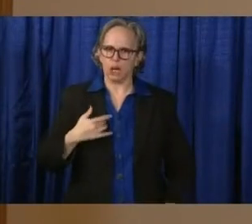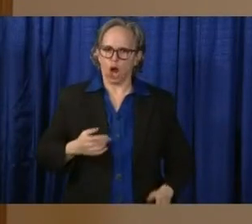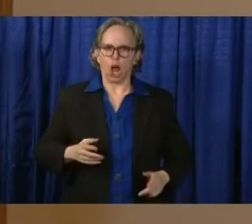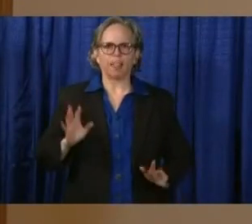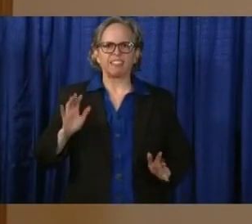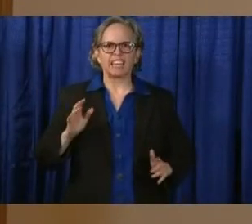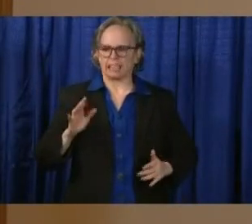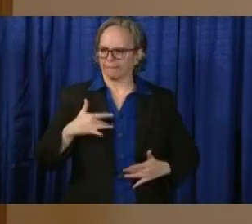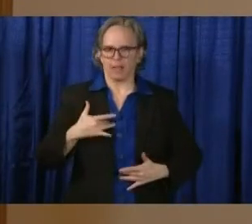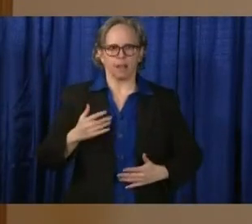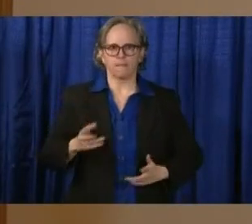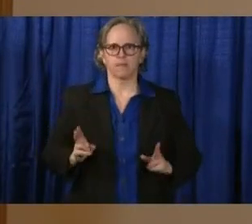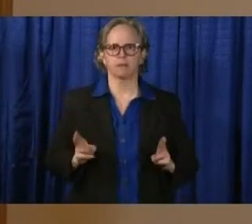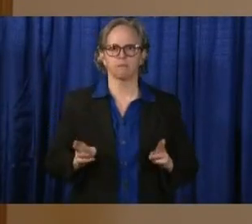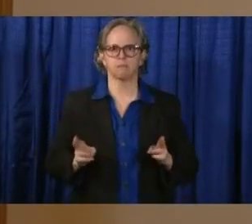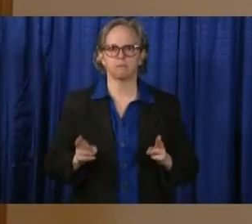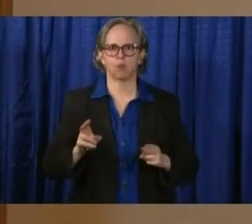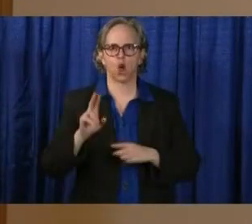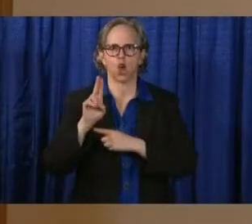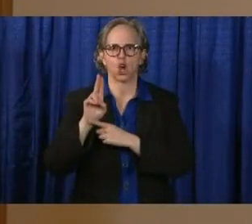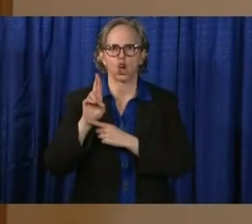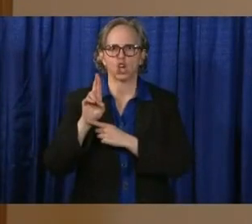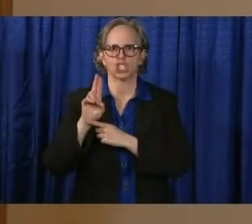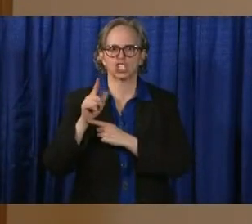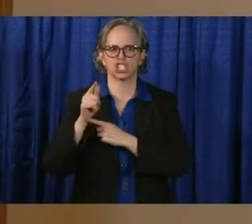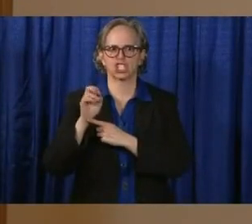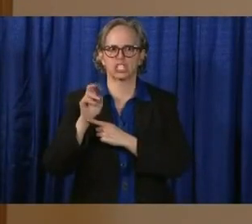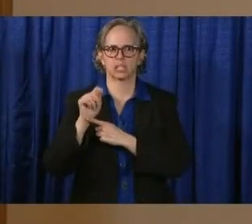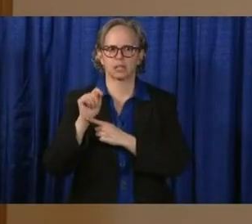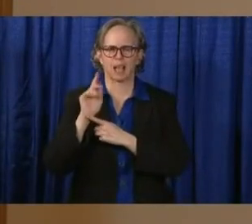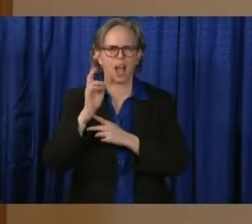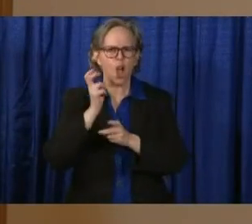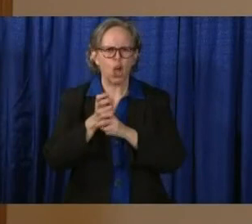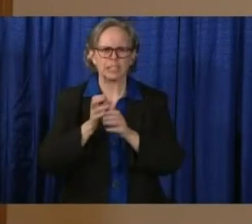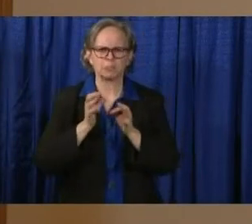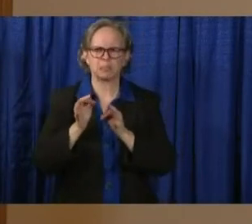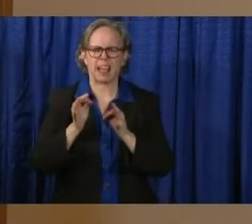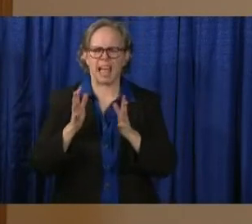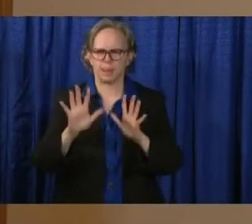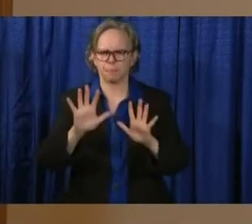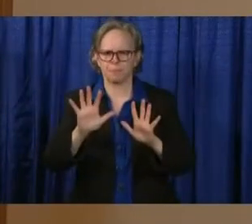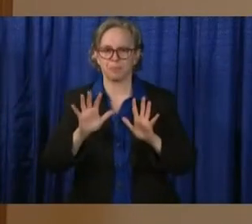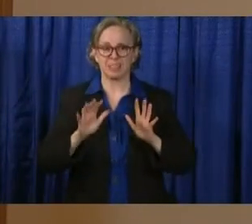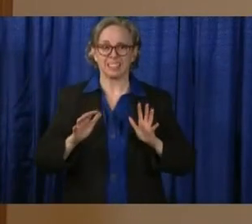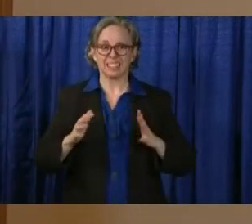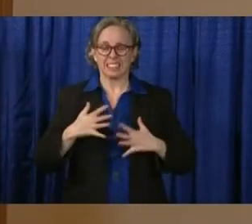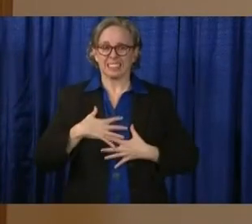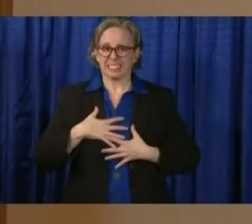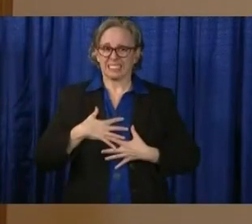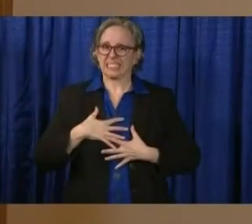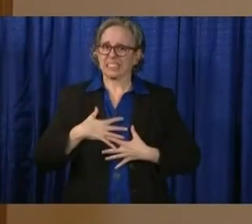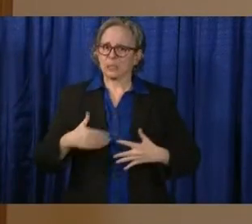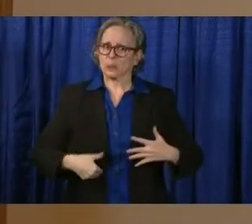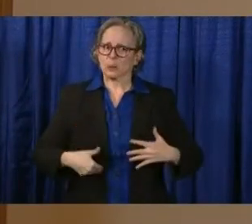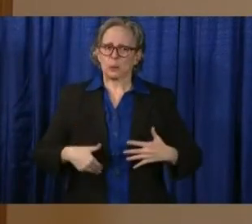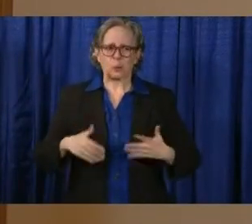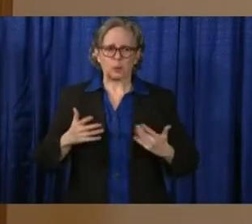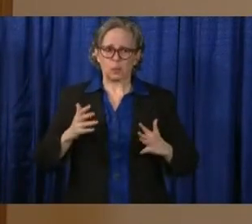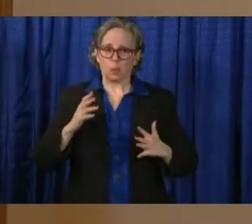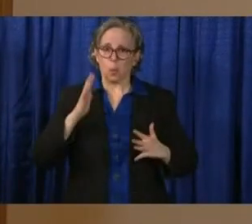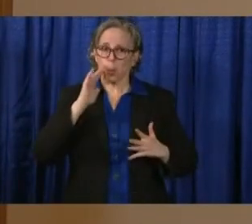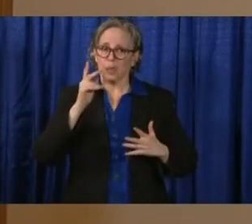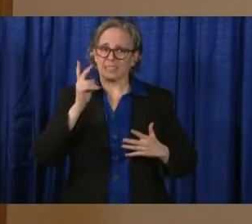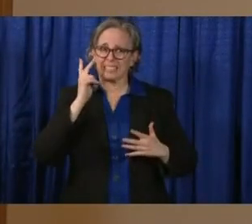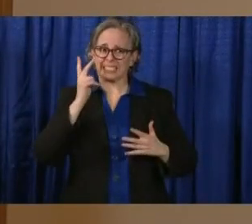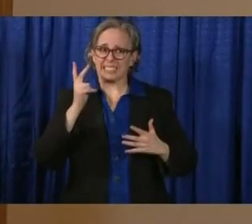it's something I can hardly put words to. You know, we are going to see in places like New York,